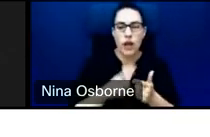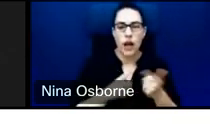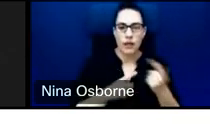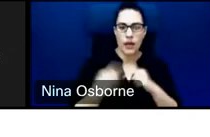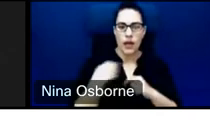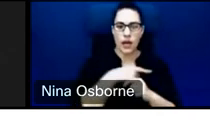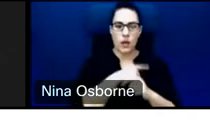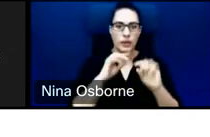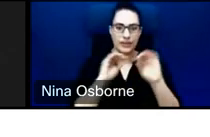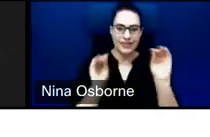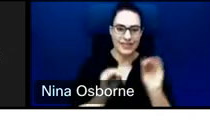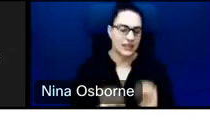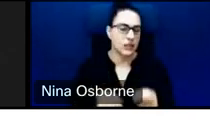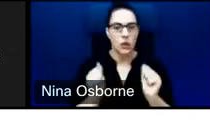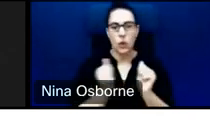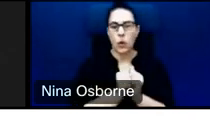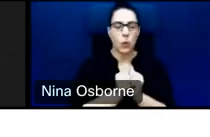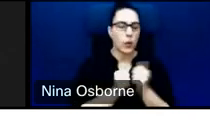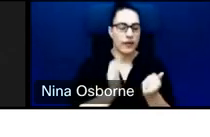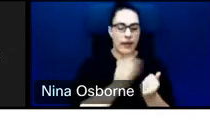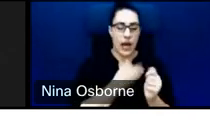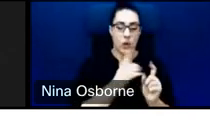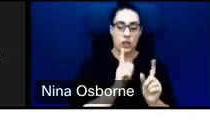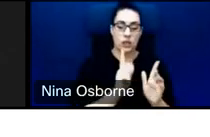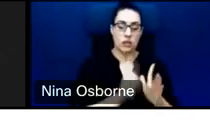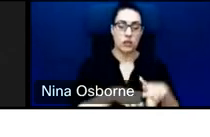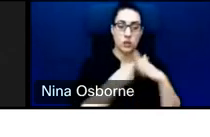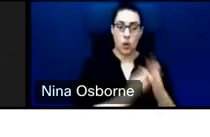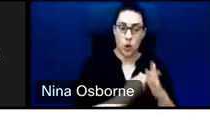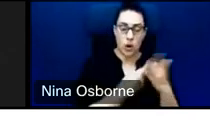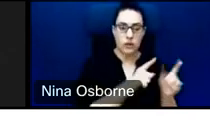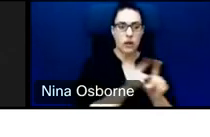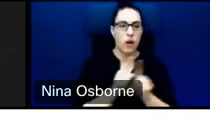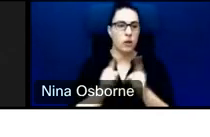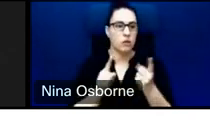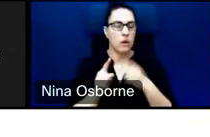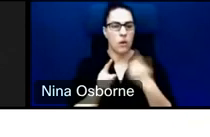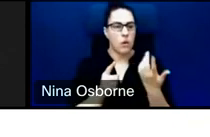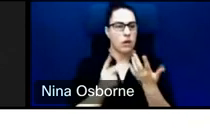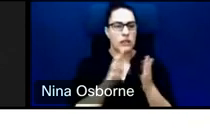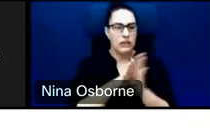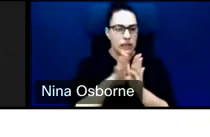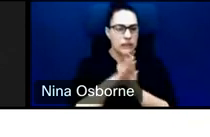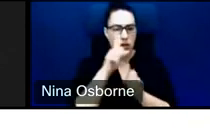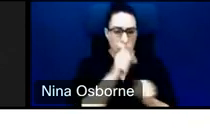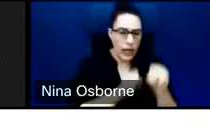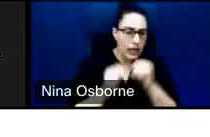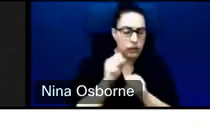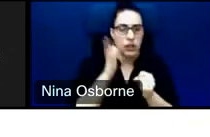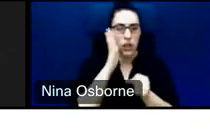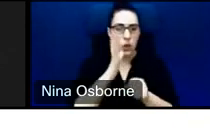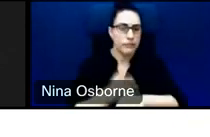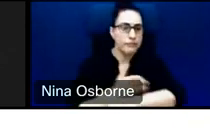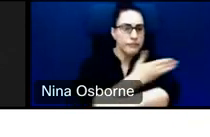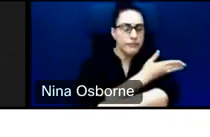origination when developing strategy, as well as informing, you know, better decision making during the project